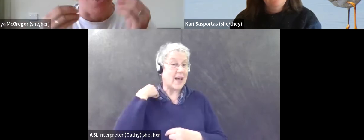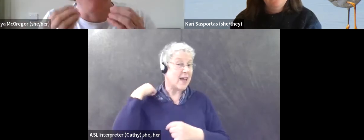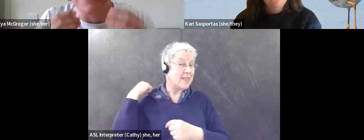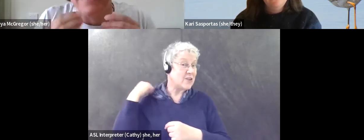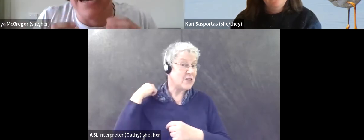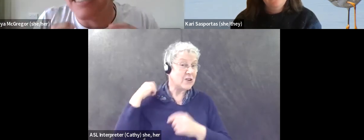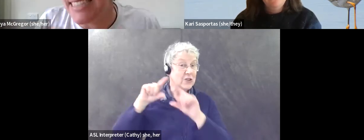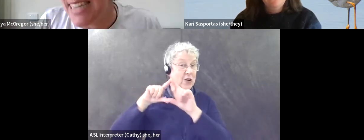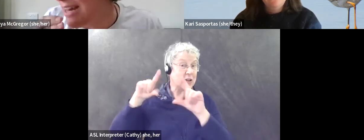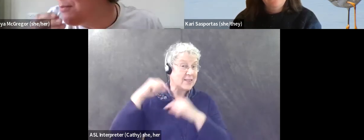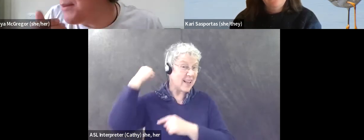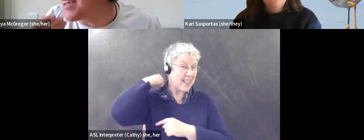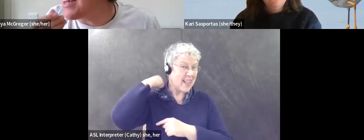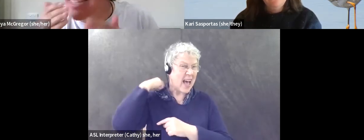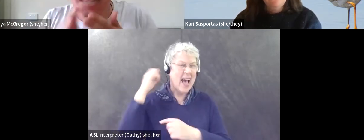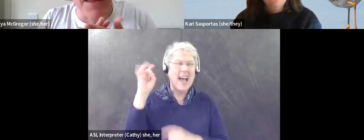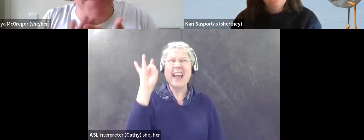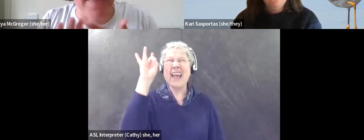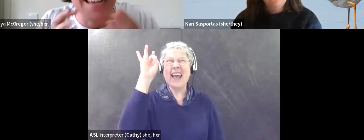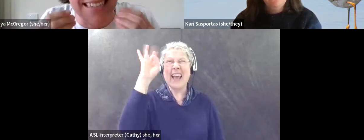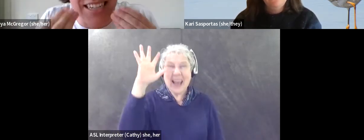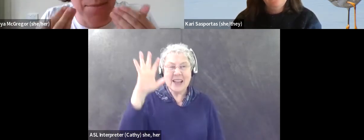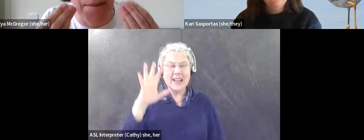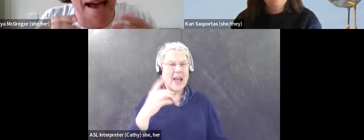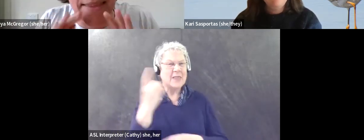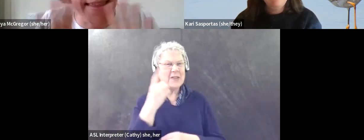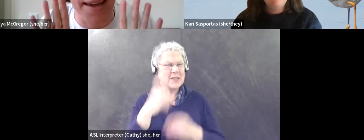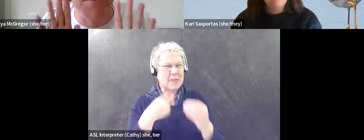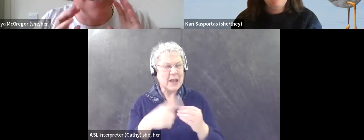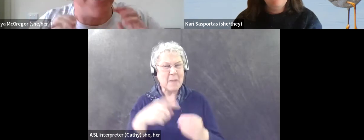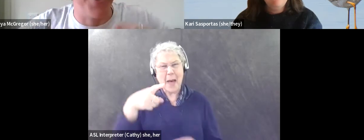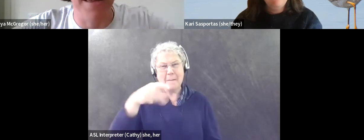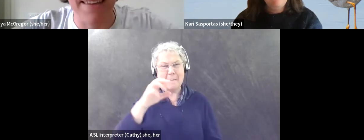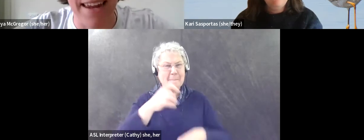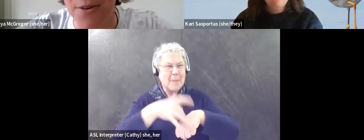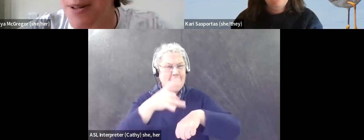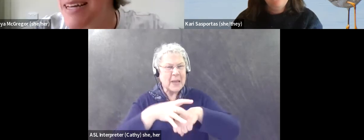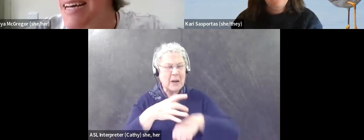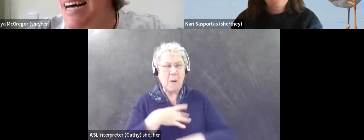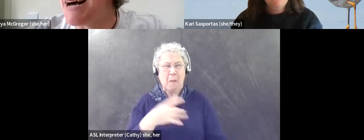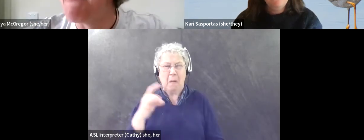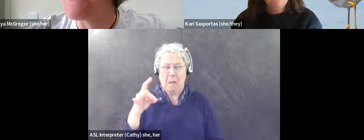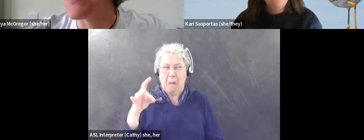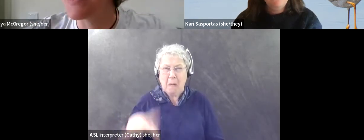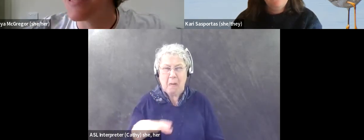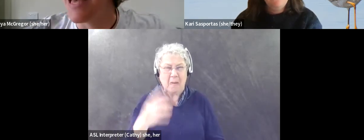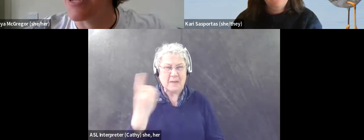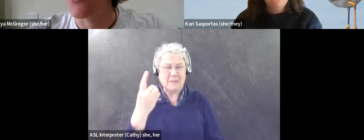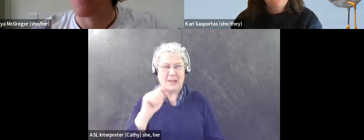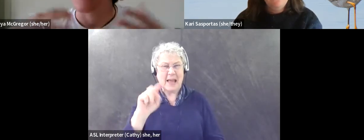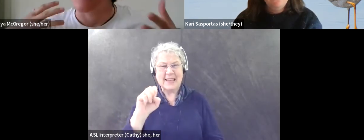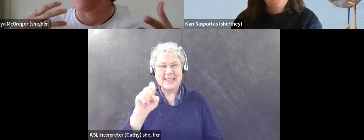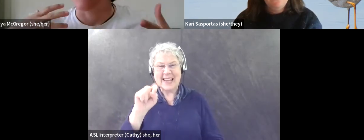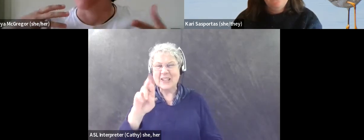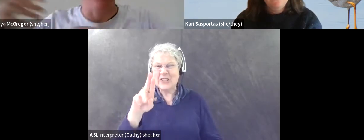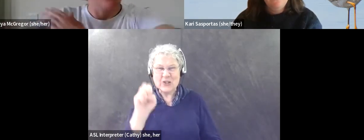I really can't stand pumpkin. And it's something about the texture in my mouth. Like I just don't like that at all. Um, and I